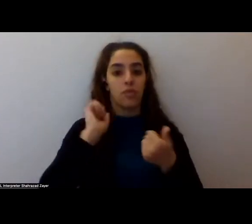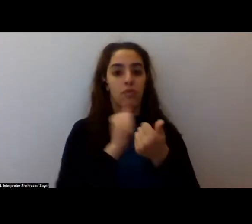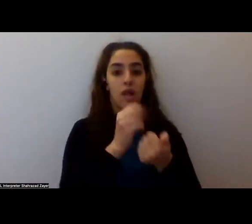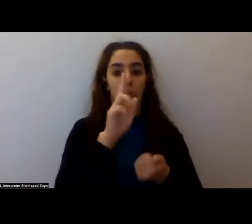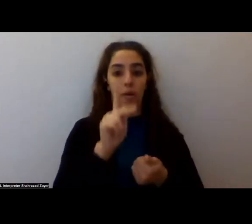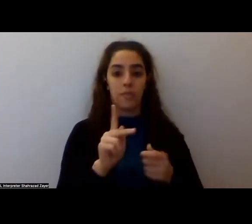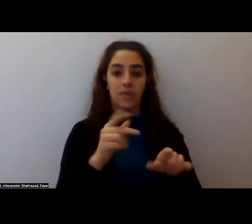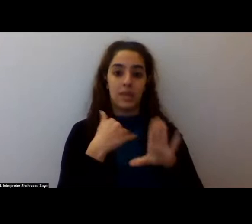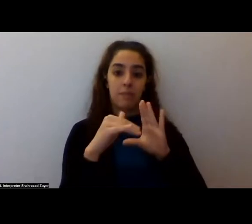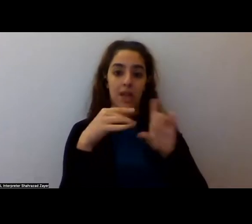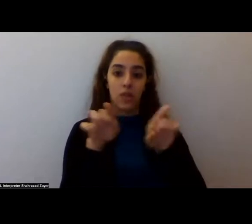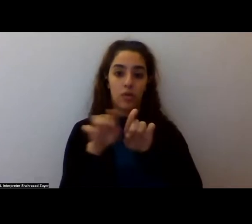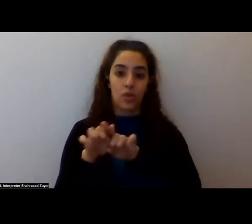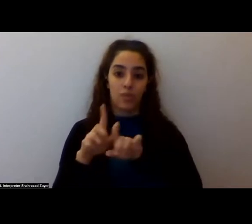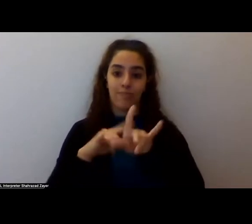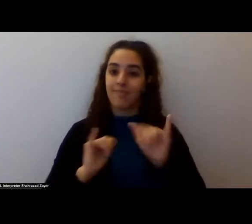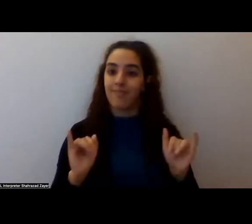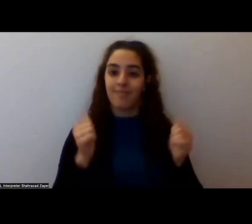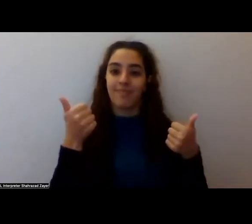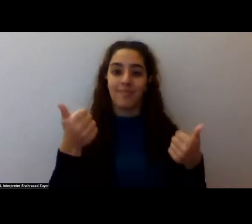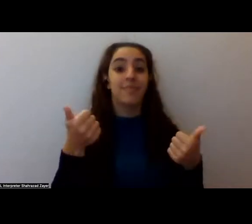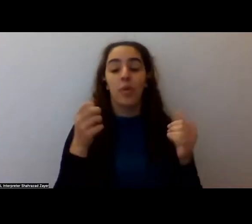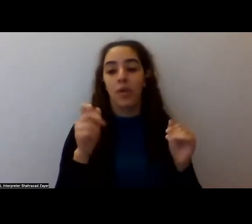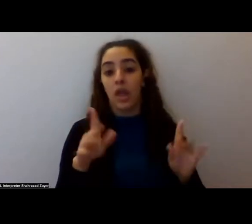Um, great. Um,